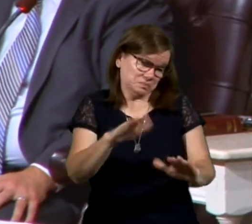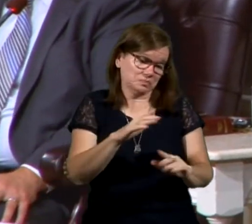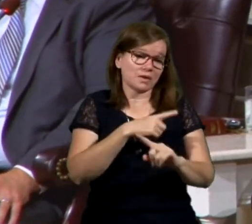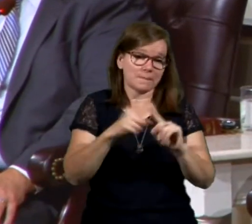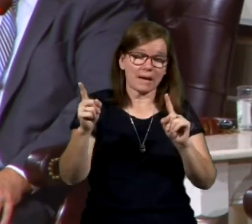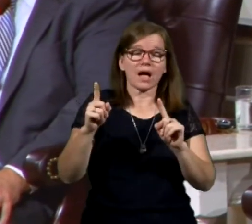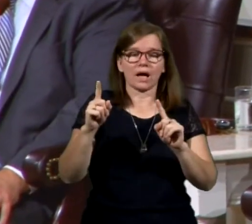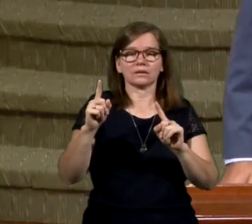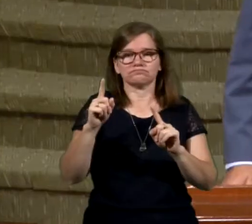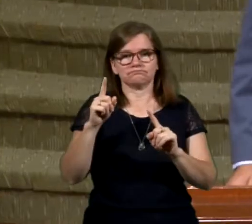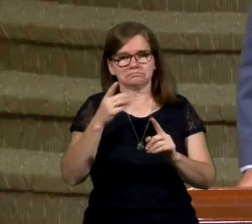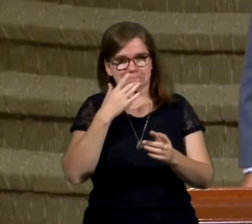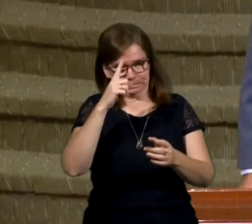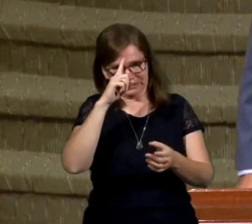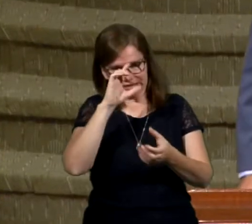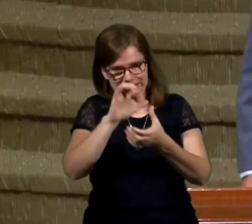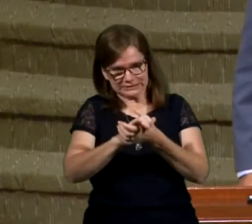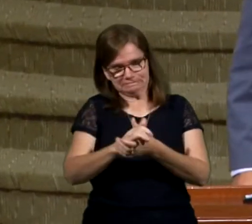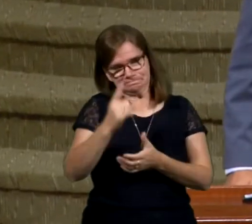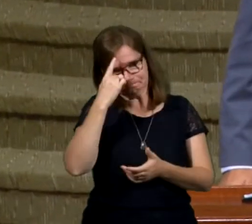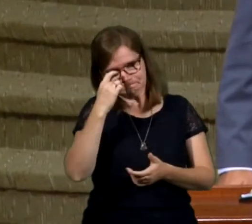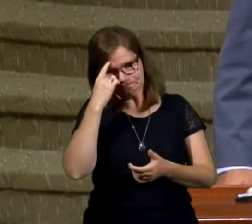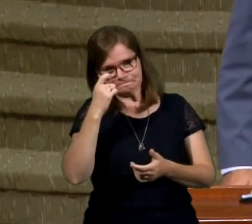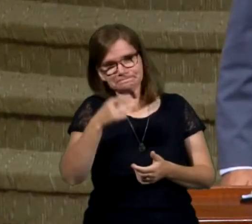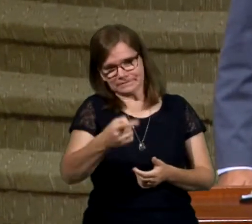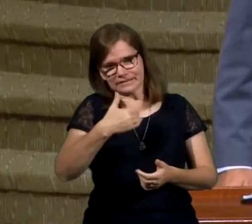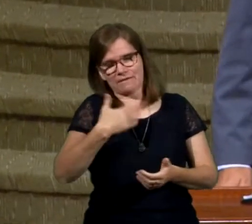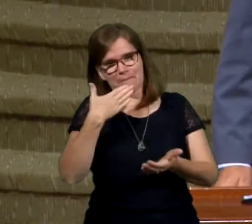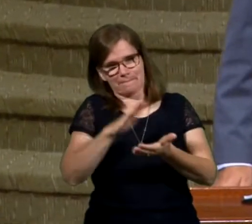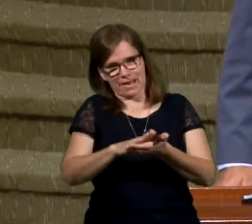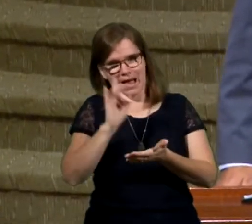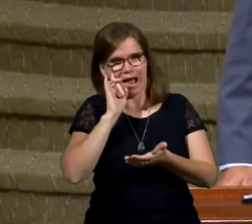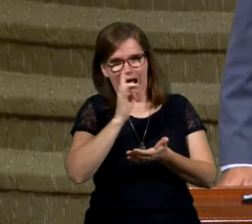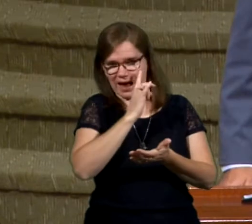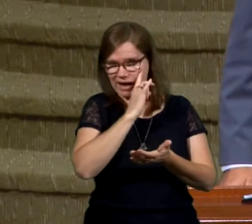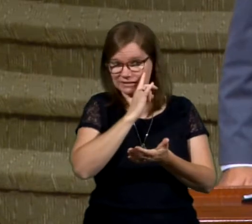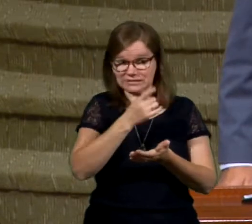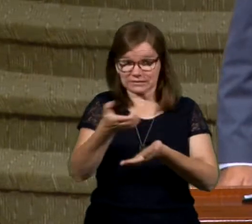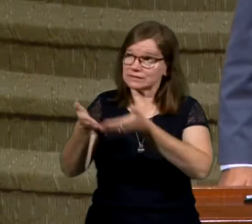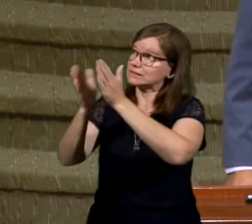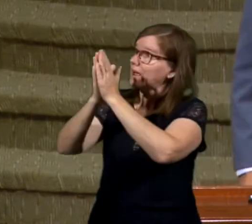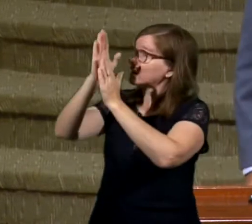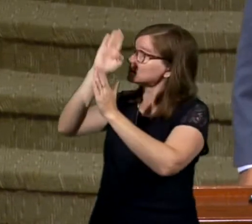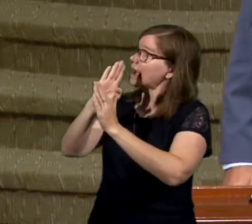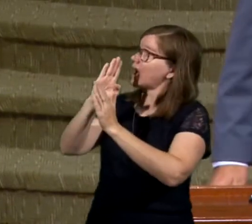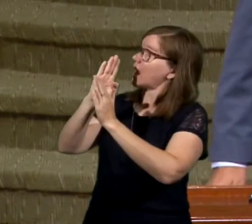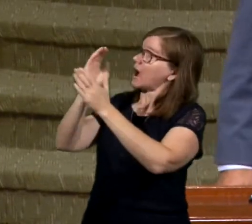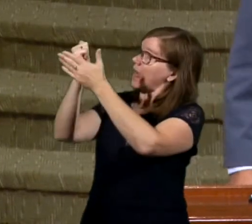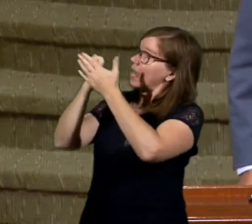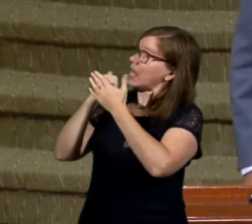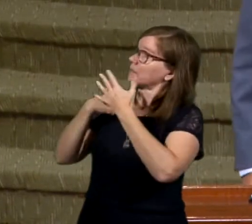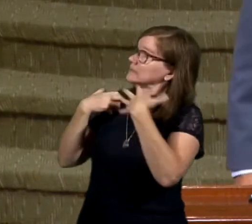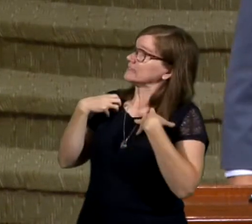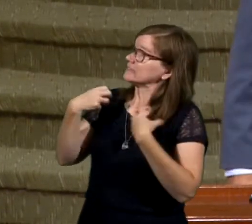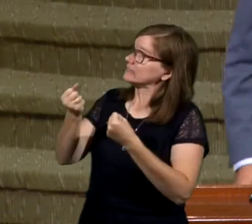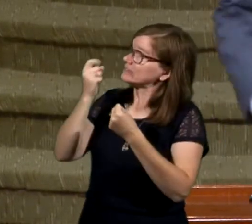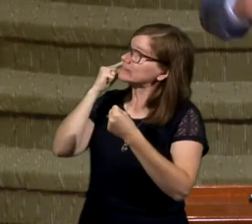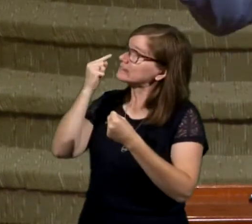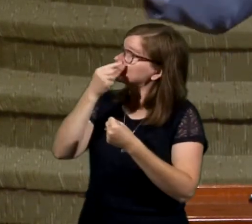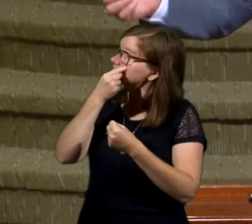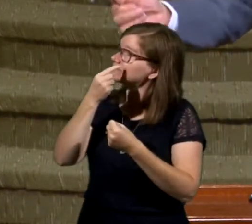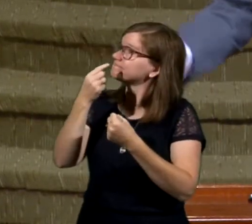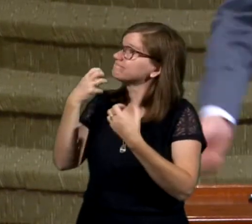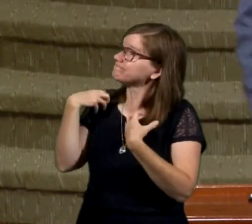And he may have been the thing that he said, Lord, if you could let this be healed in me, I could serve you much better. And the Lord said,